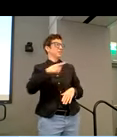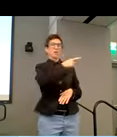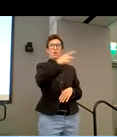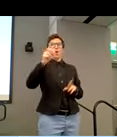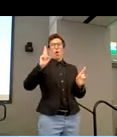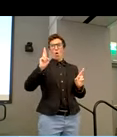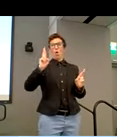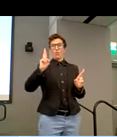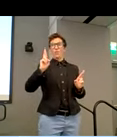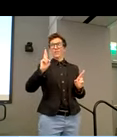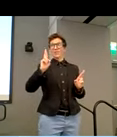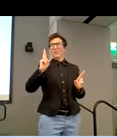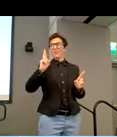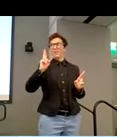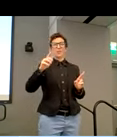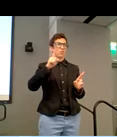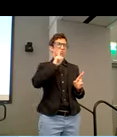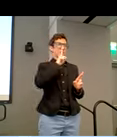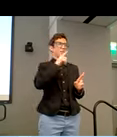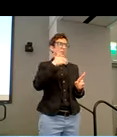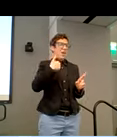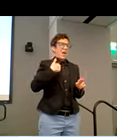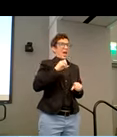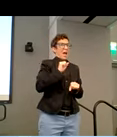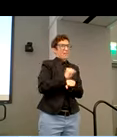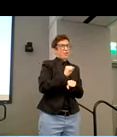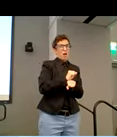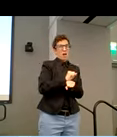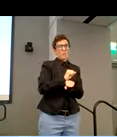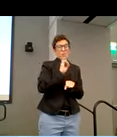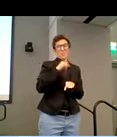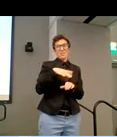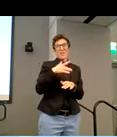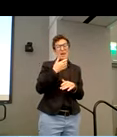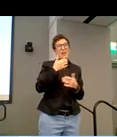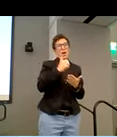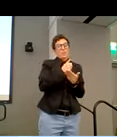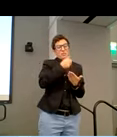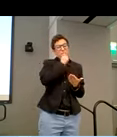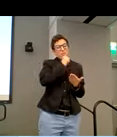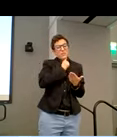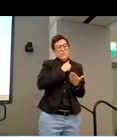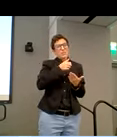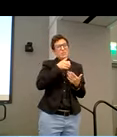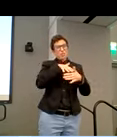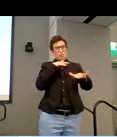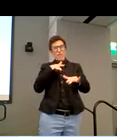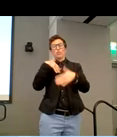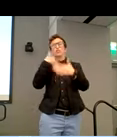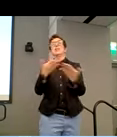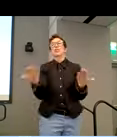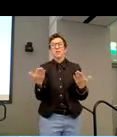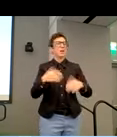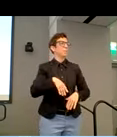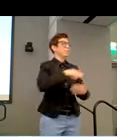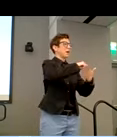have a job that got us going through the traffic first thing today. But we hear directly from all of you. We hear from students, we hear from educators,